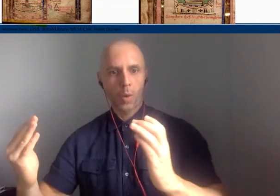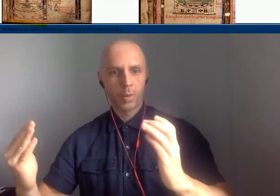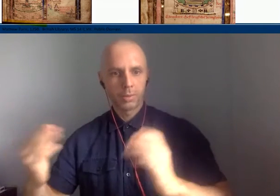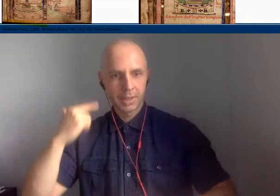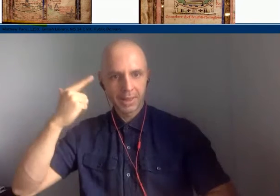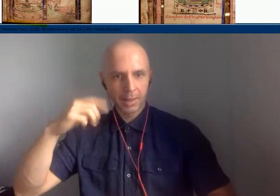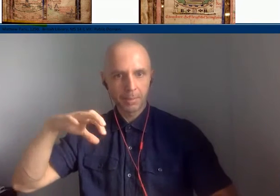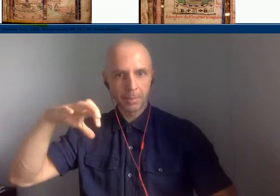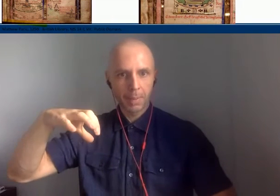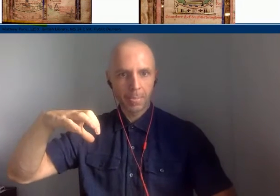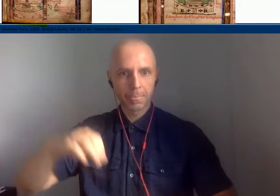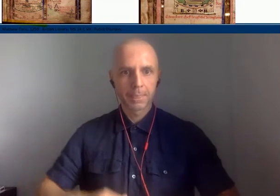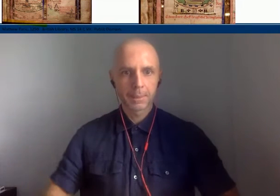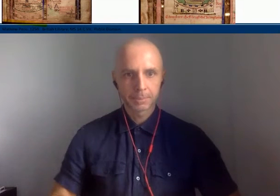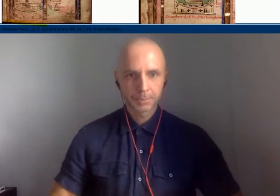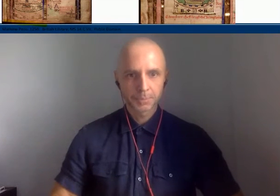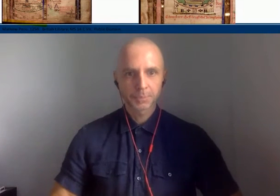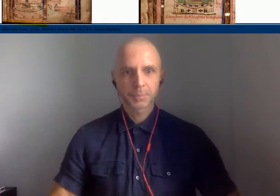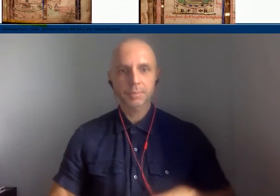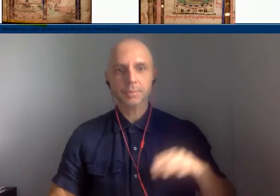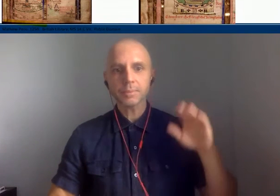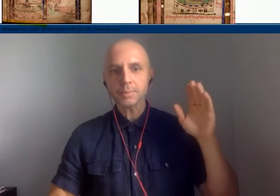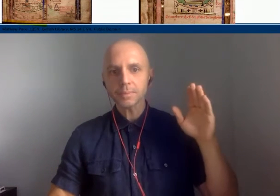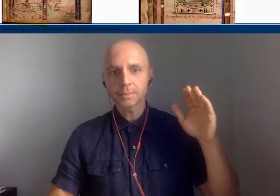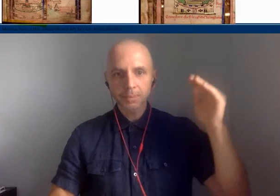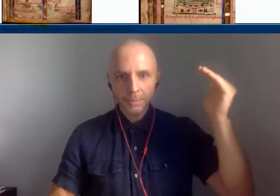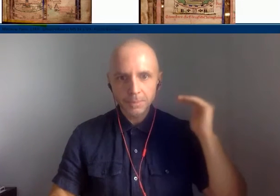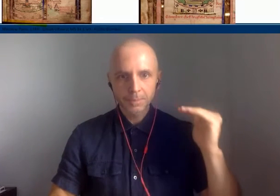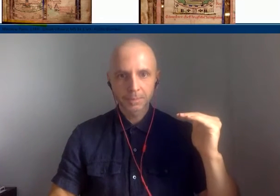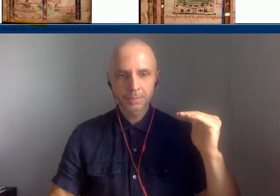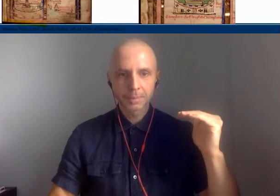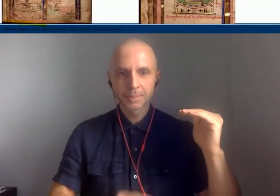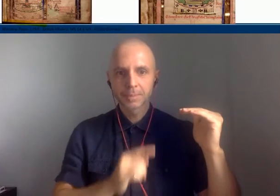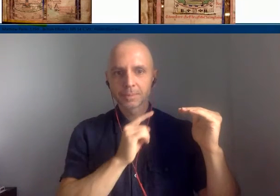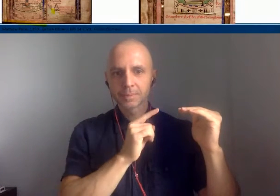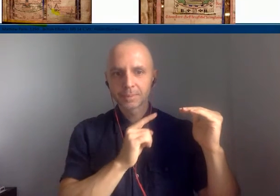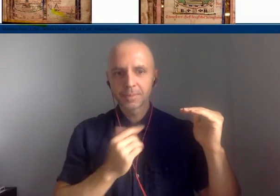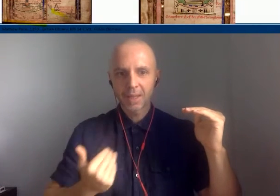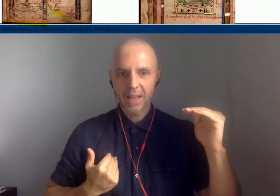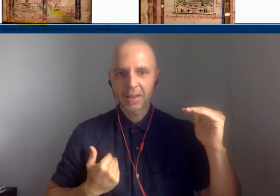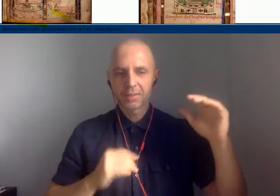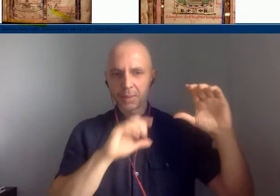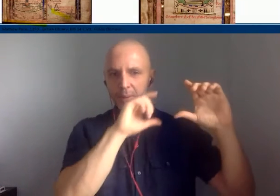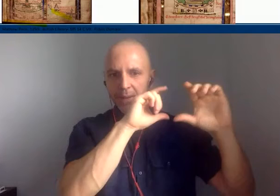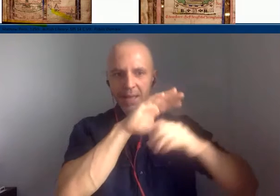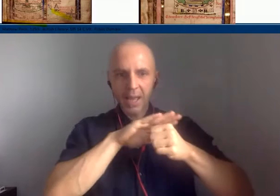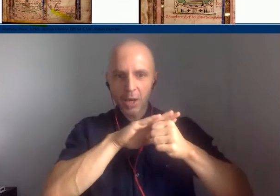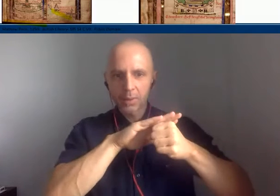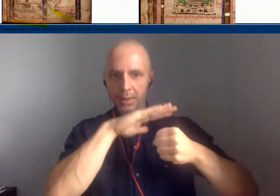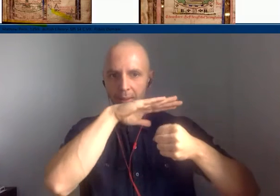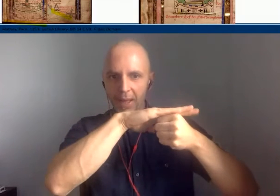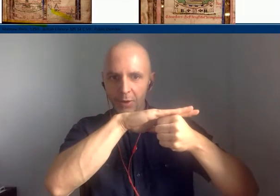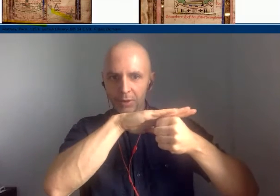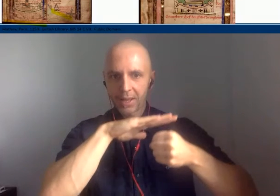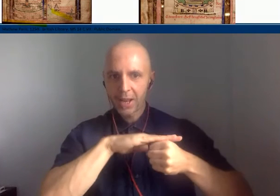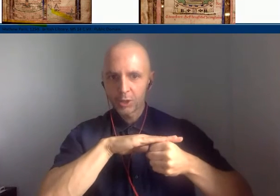and then second from the top we have Canterbury, and at the very top we have Dover, which is represented with a castle,